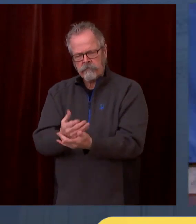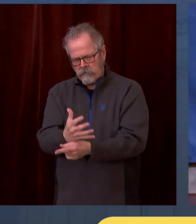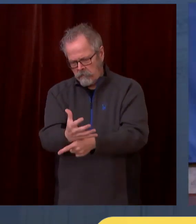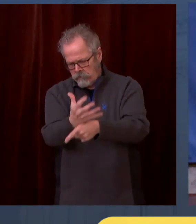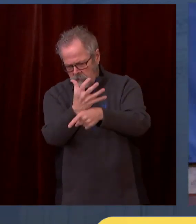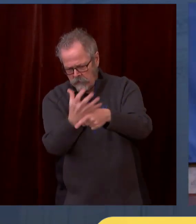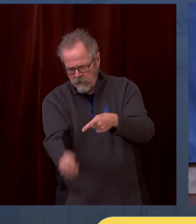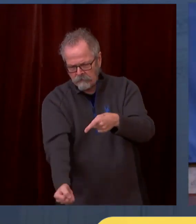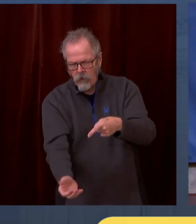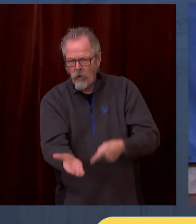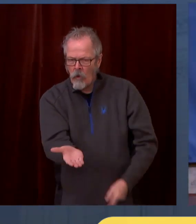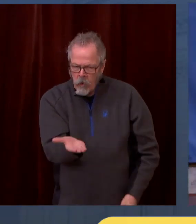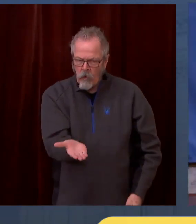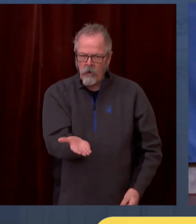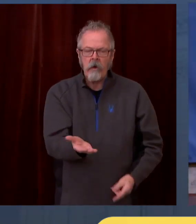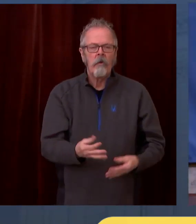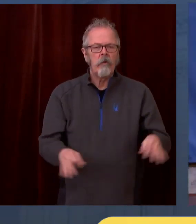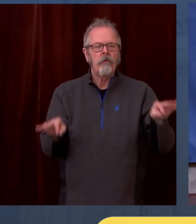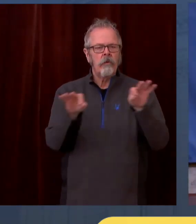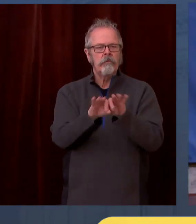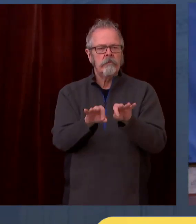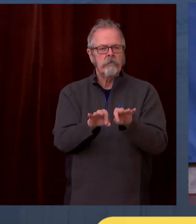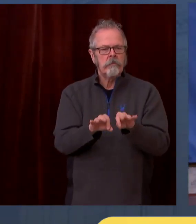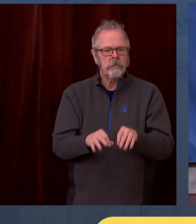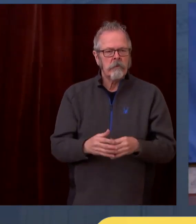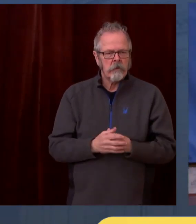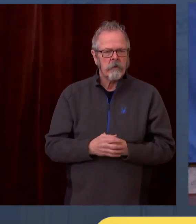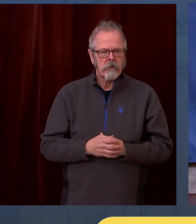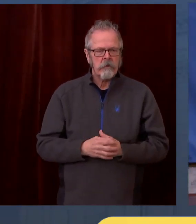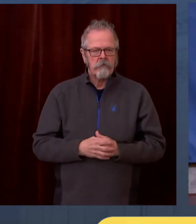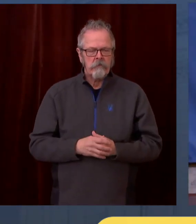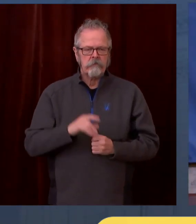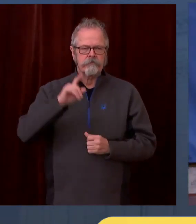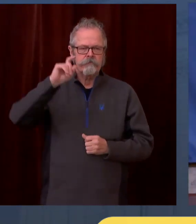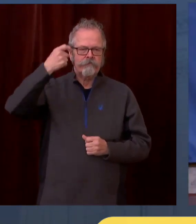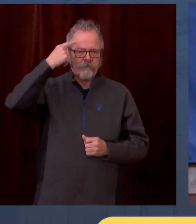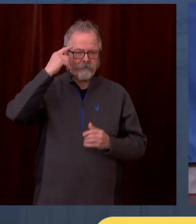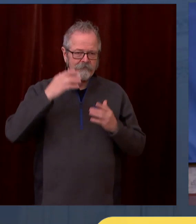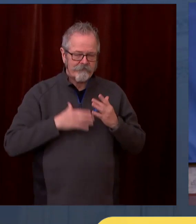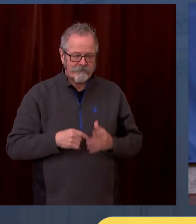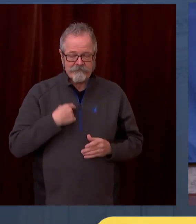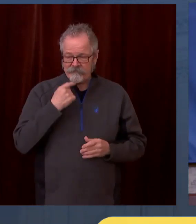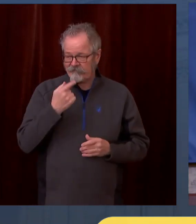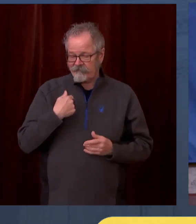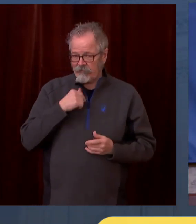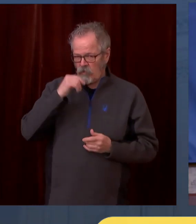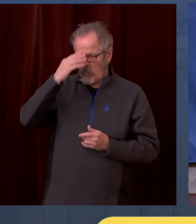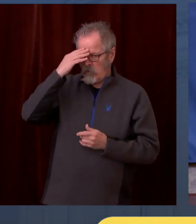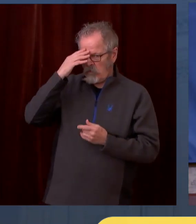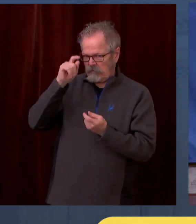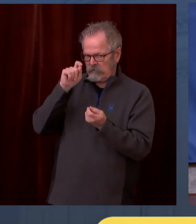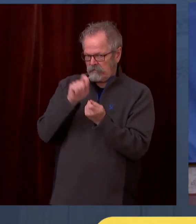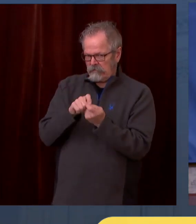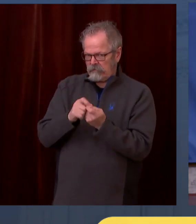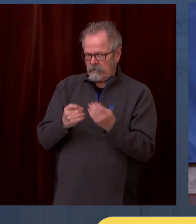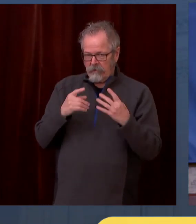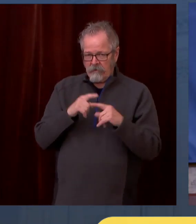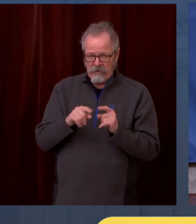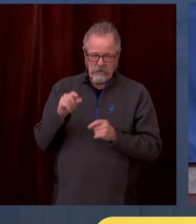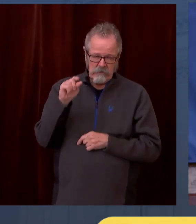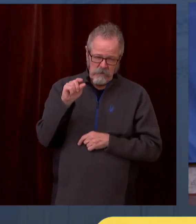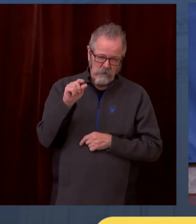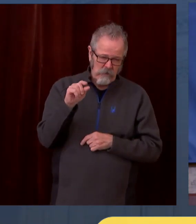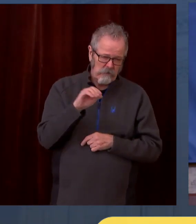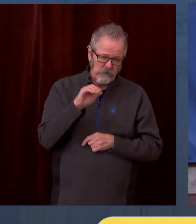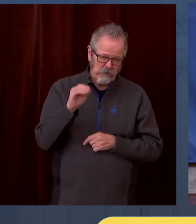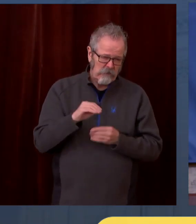I don't know what the number is, but I do know it's an infinitesimal percentage. And if you do report it, reporting that percentage, I